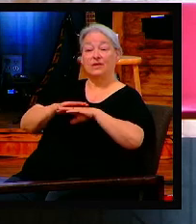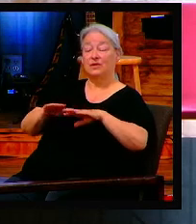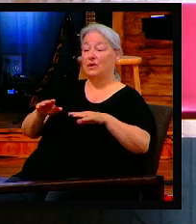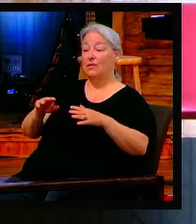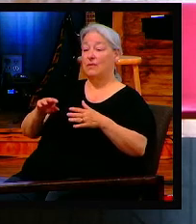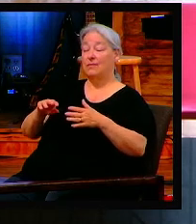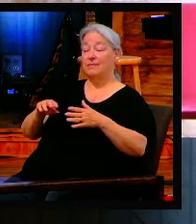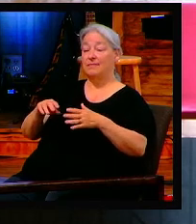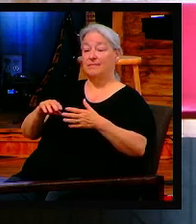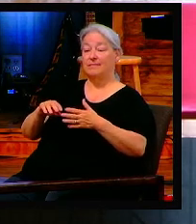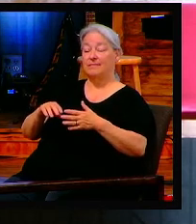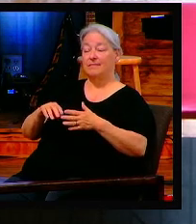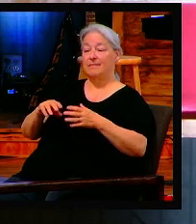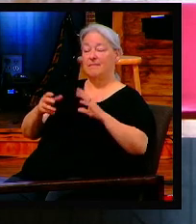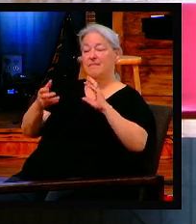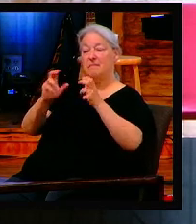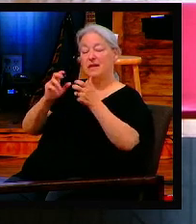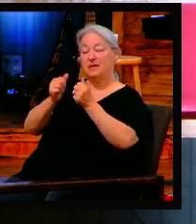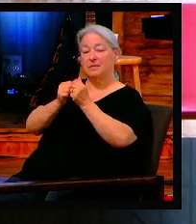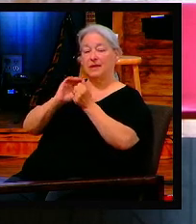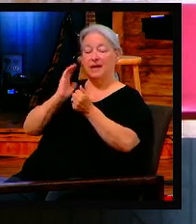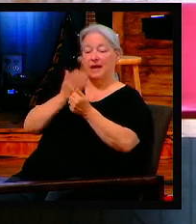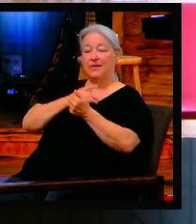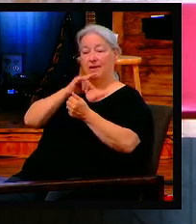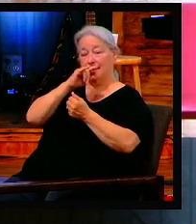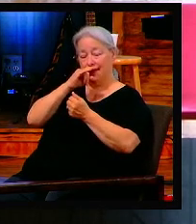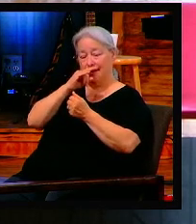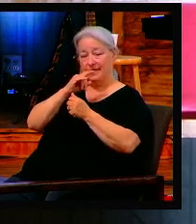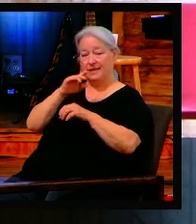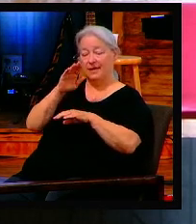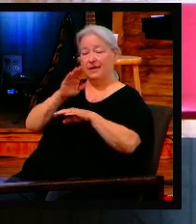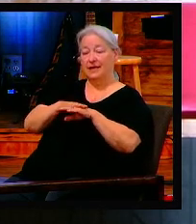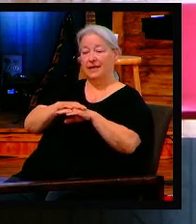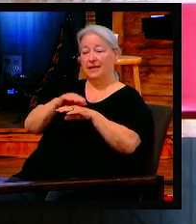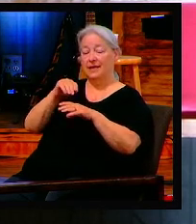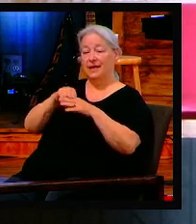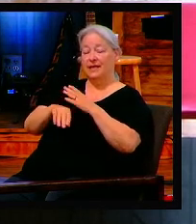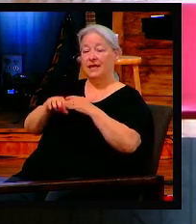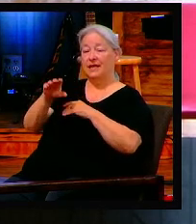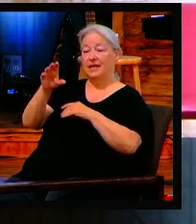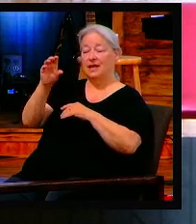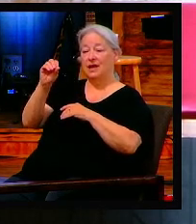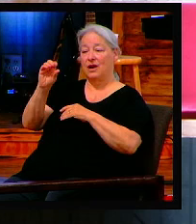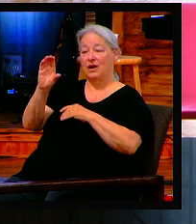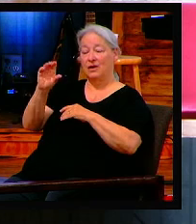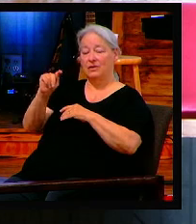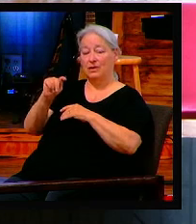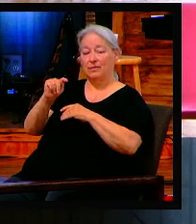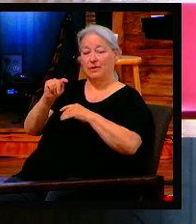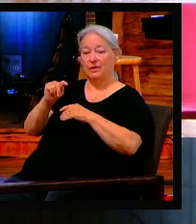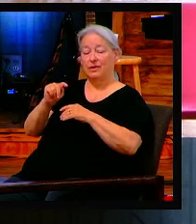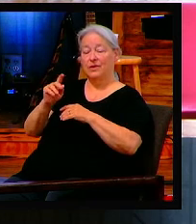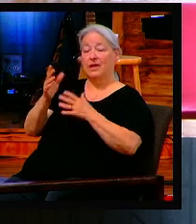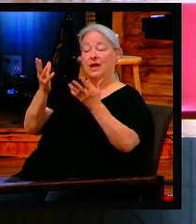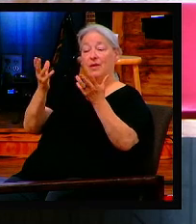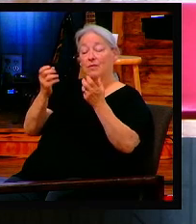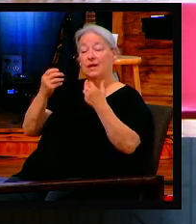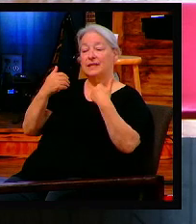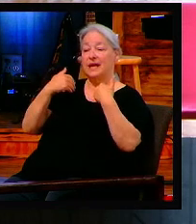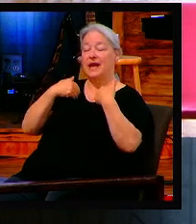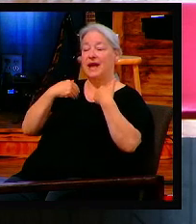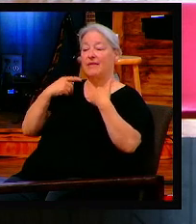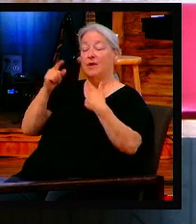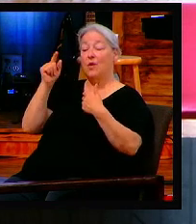movement organization. In October of this year, they're striving to have one million women